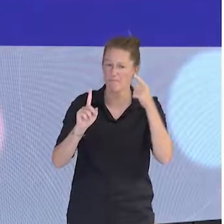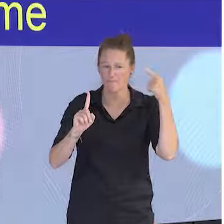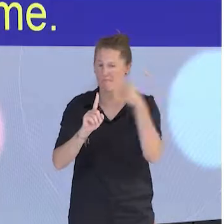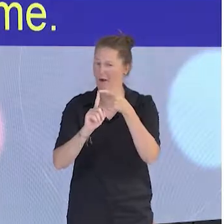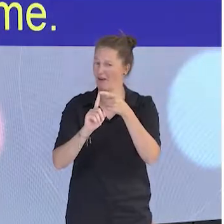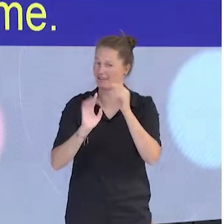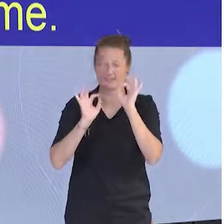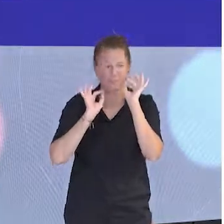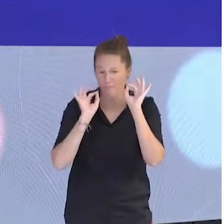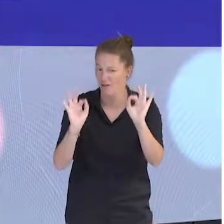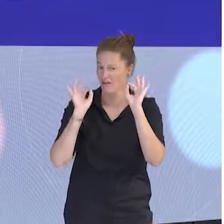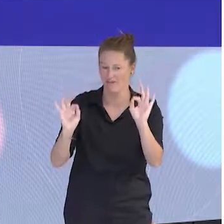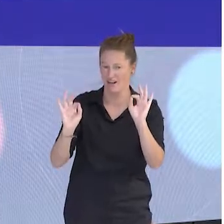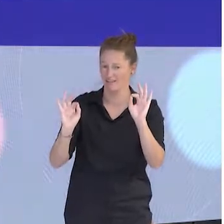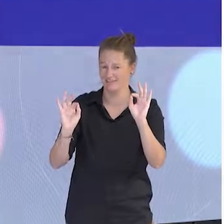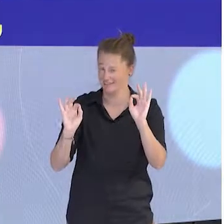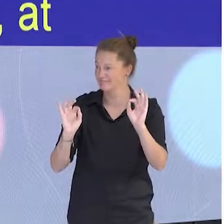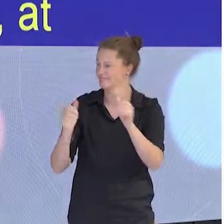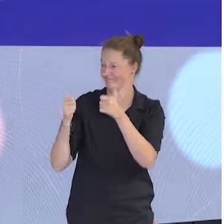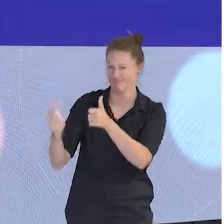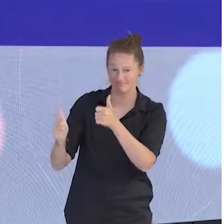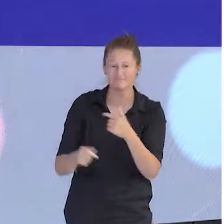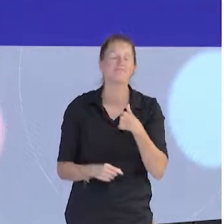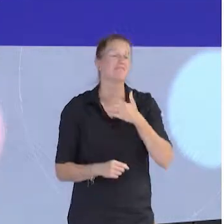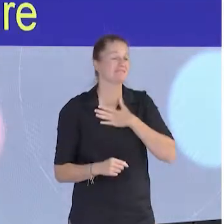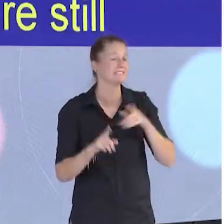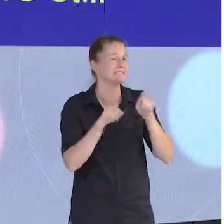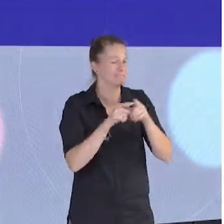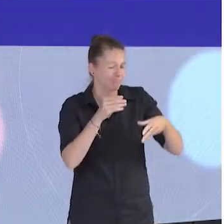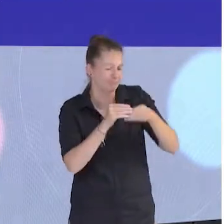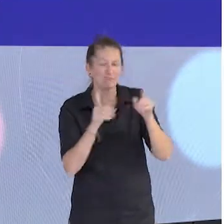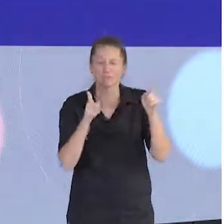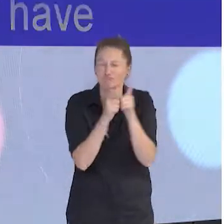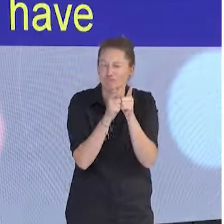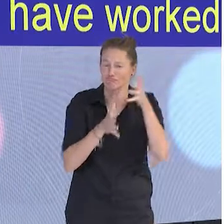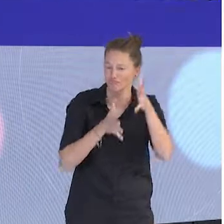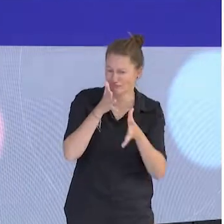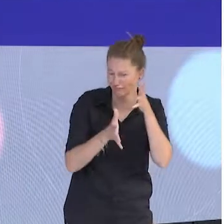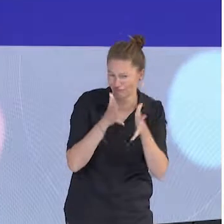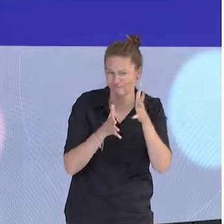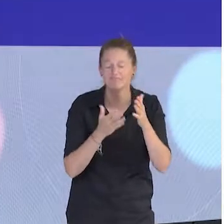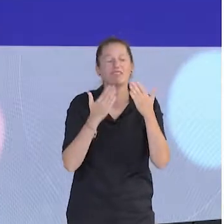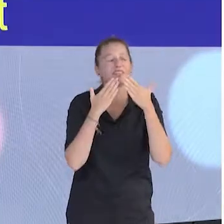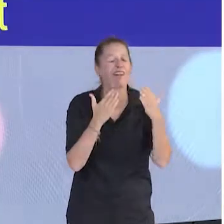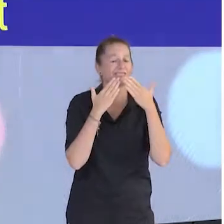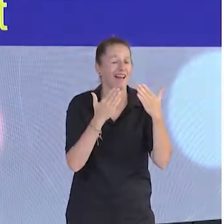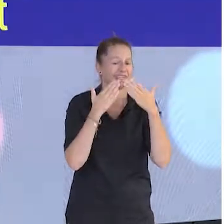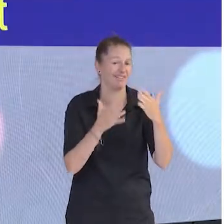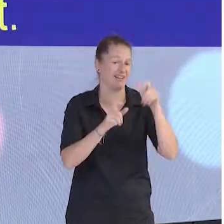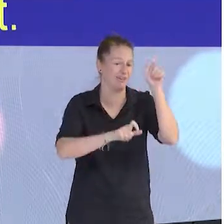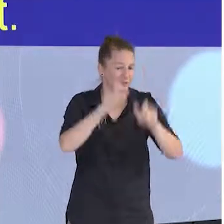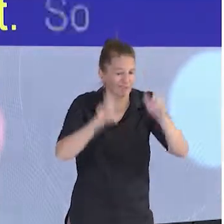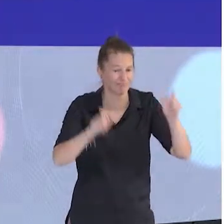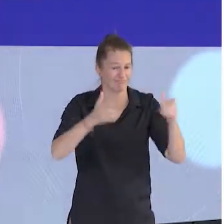words, at least the thank yous are still needed for those who have worked very hard for this event. So thank you for this